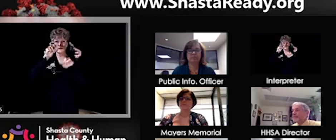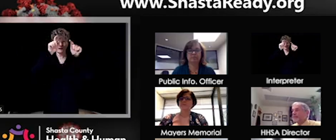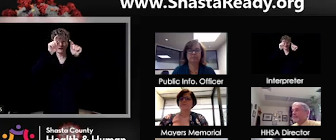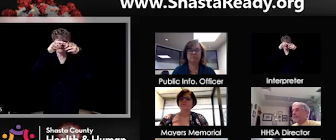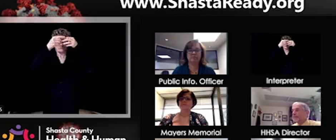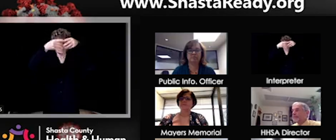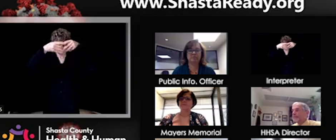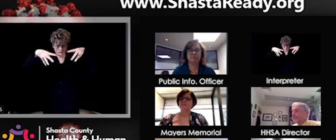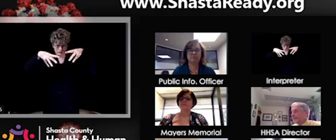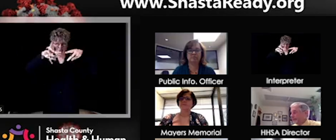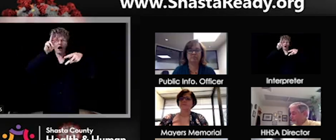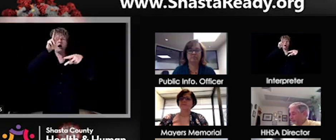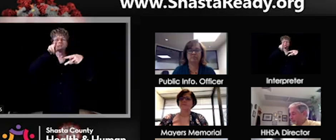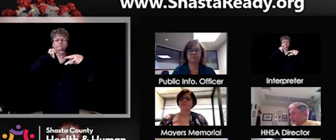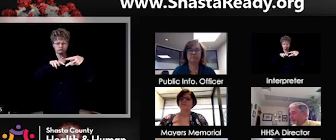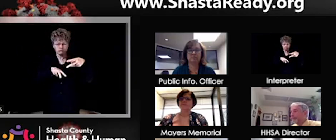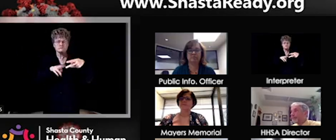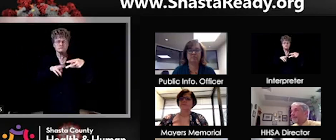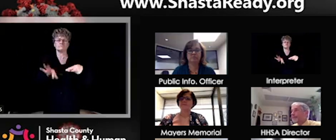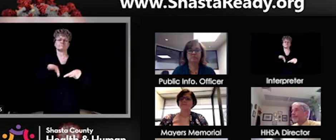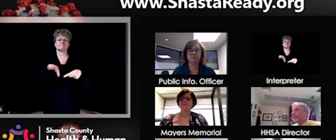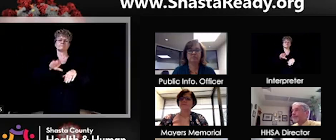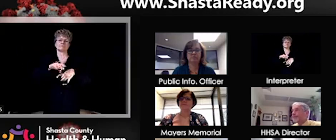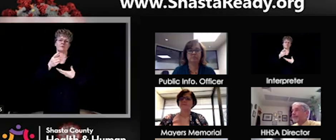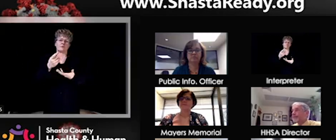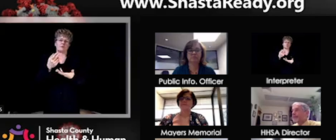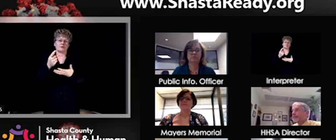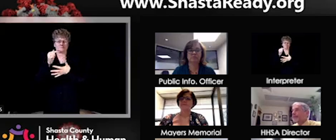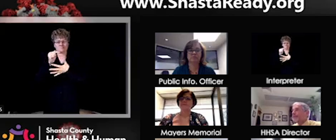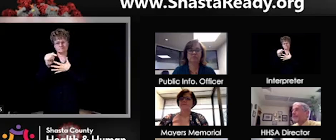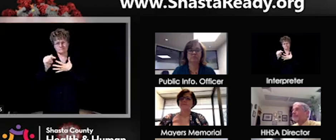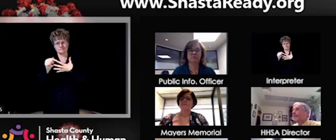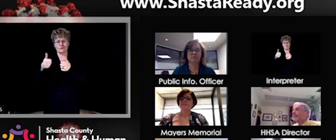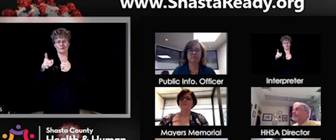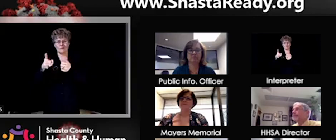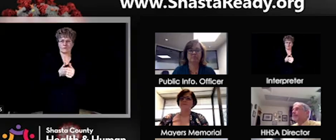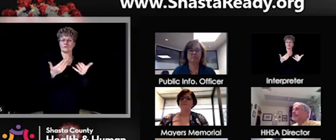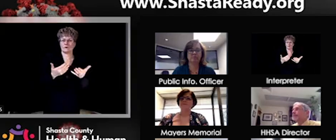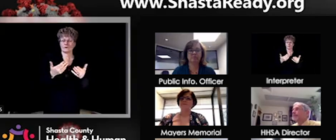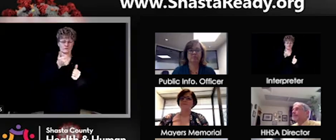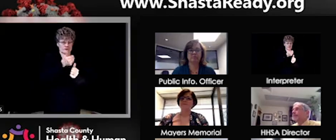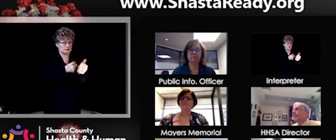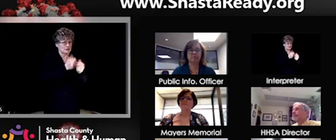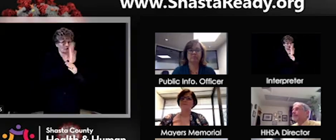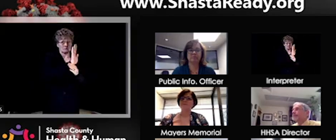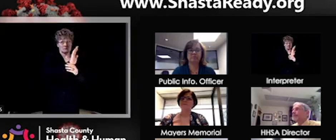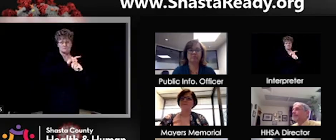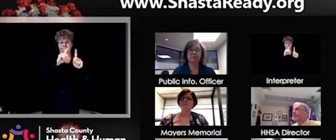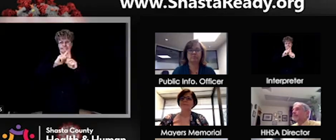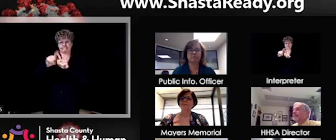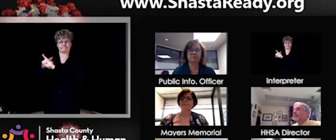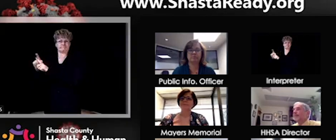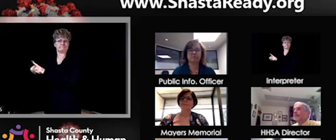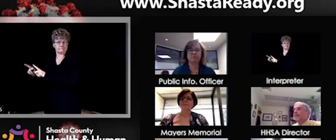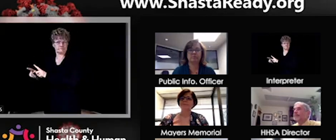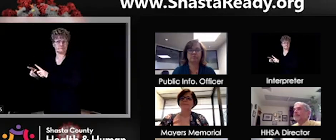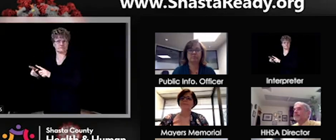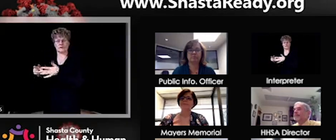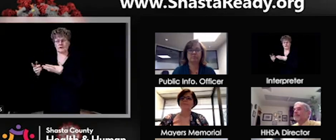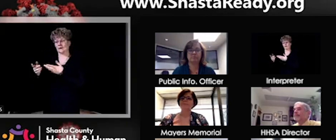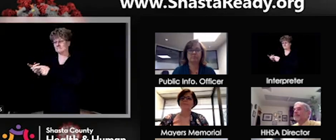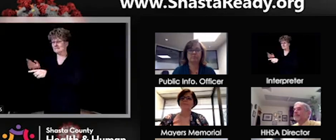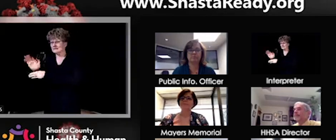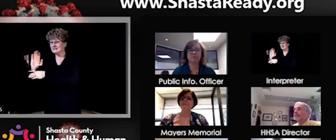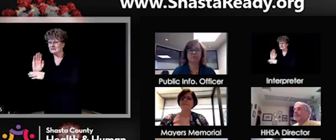general principles that you're going to find across the board. And each entity is going to implement in a little bit of a different way.